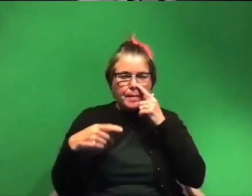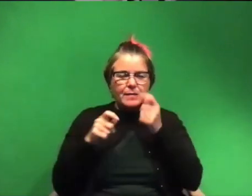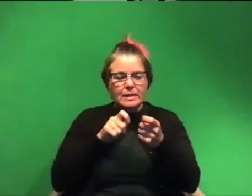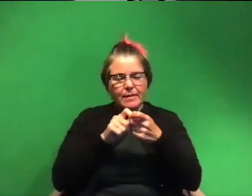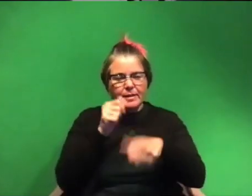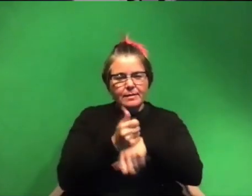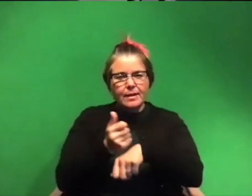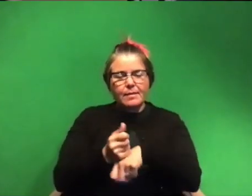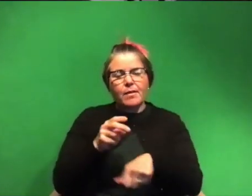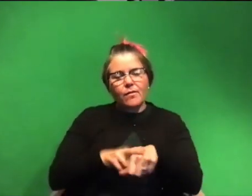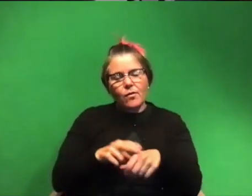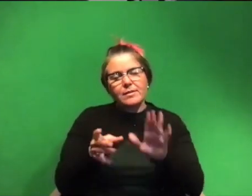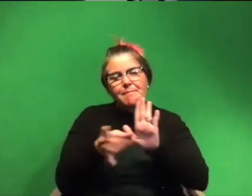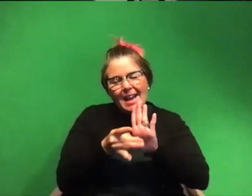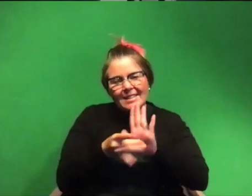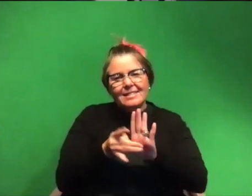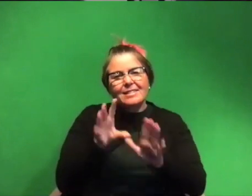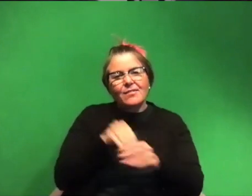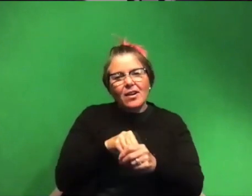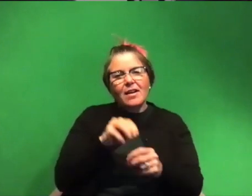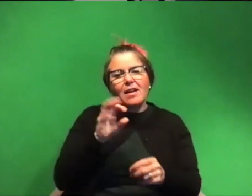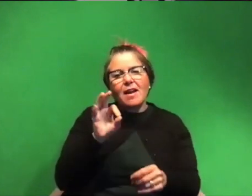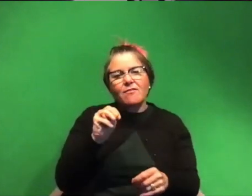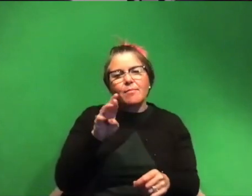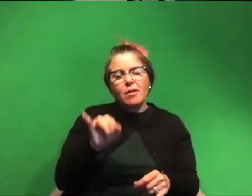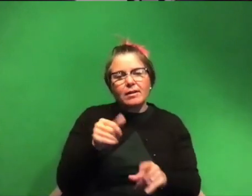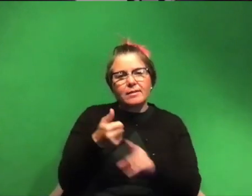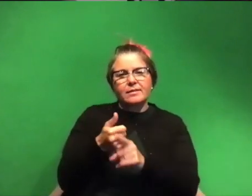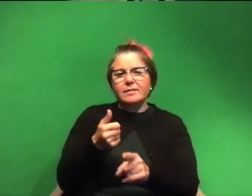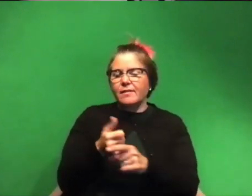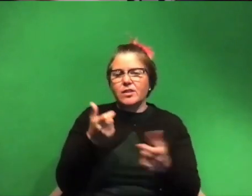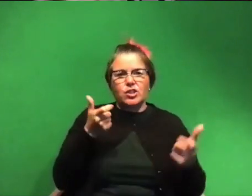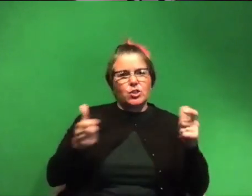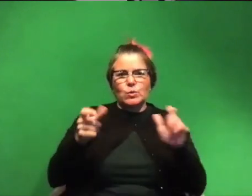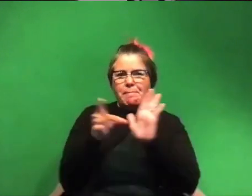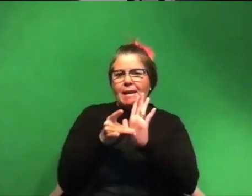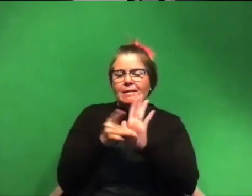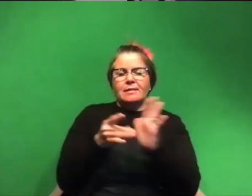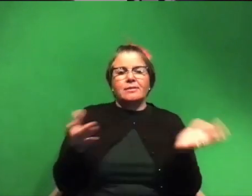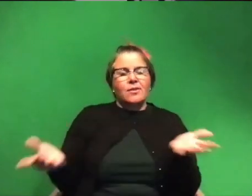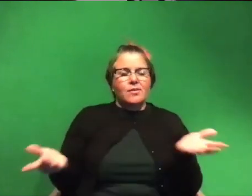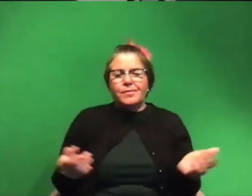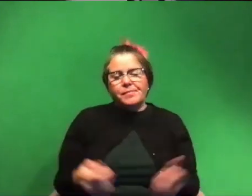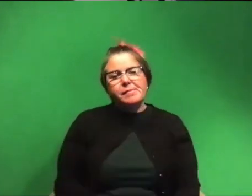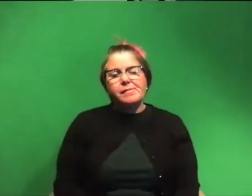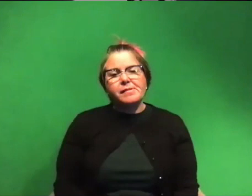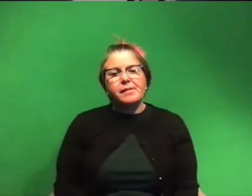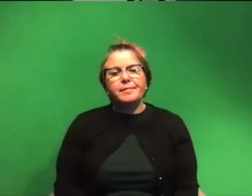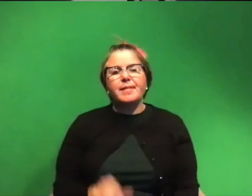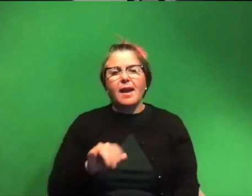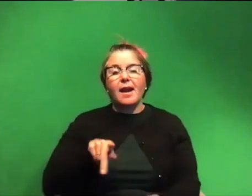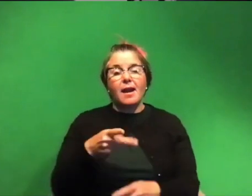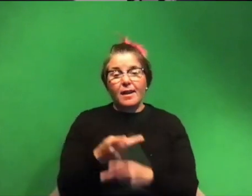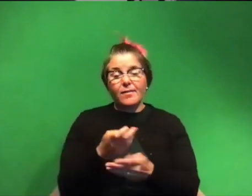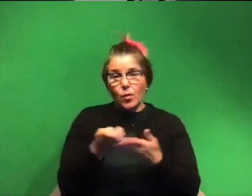because of course when you have magnets and i mean the fmri machine itself is like a giant magnet so but there are those those kind of equipment exist